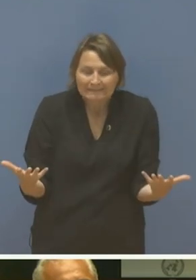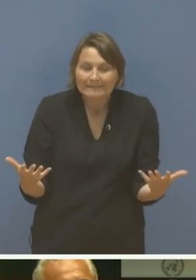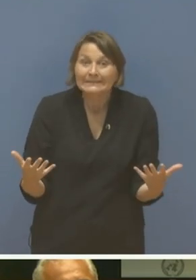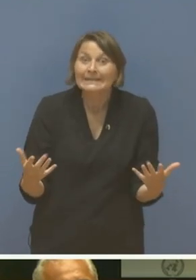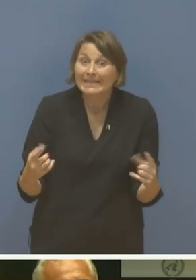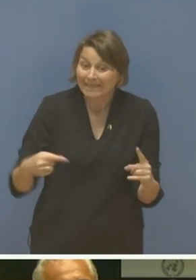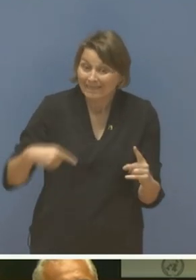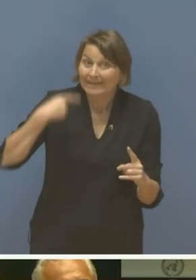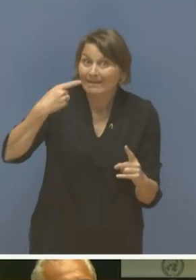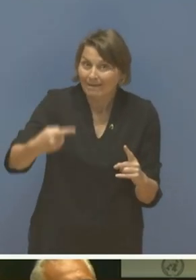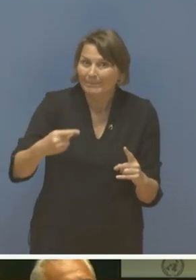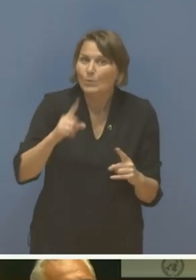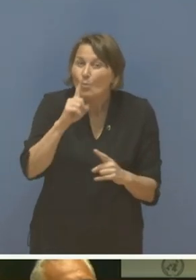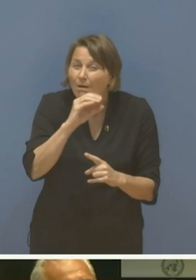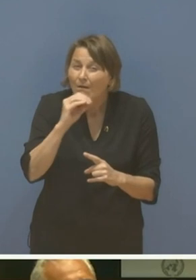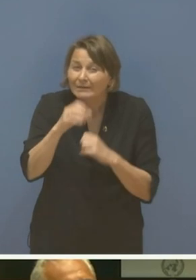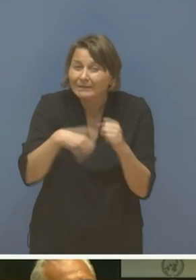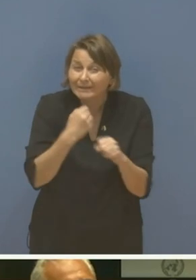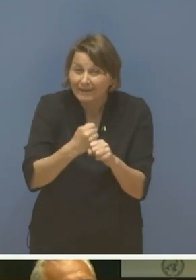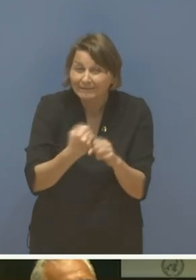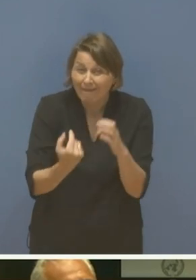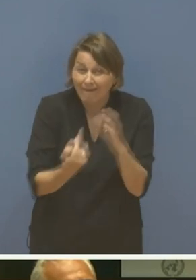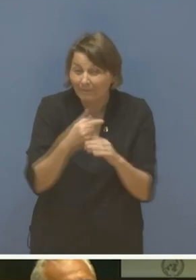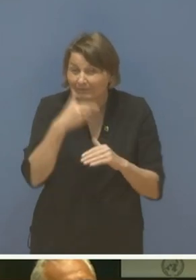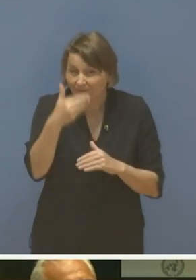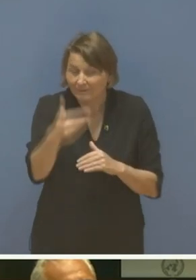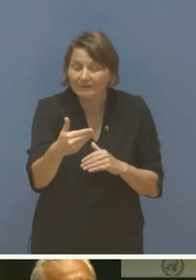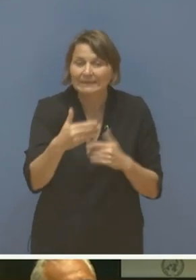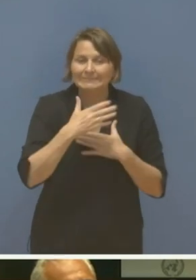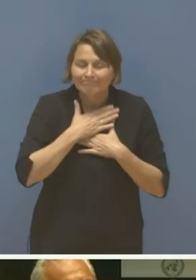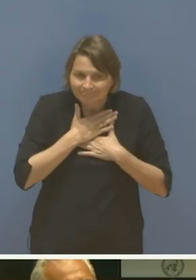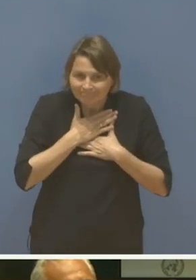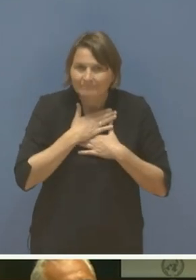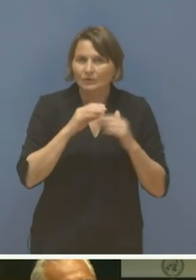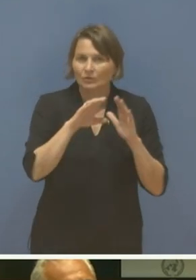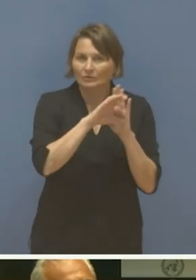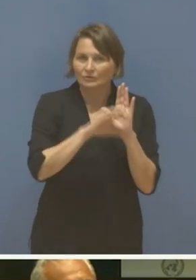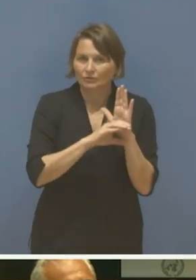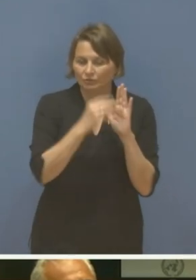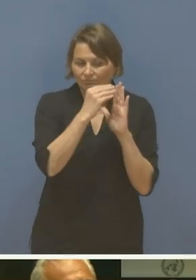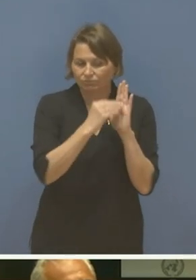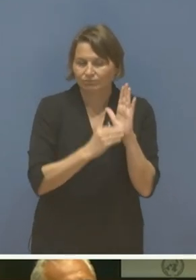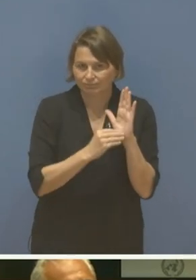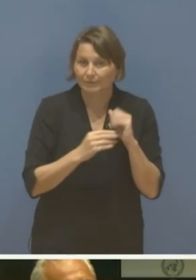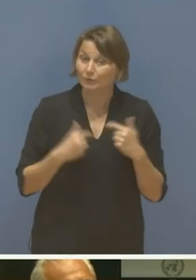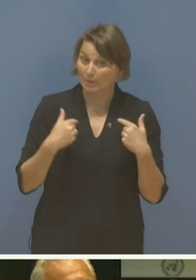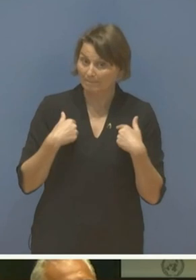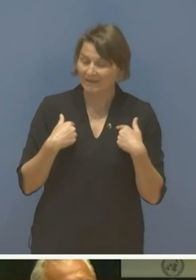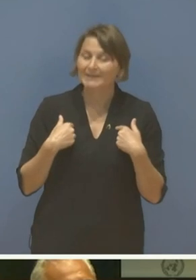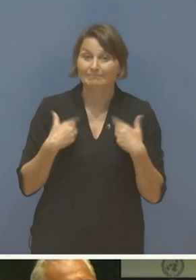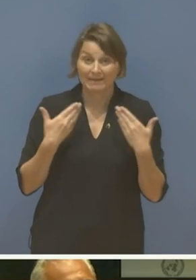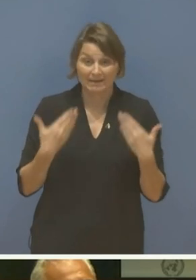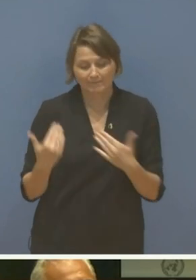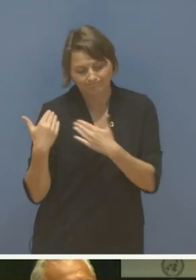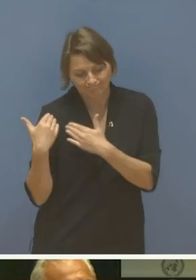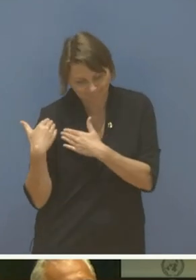after this most terrible of crimes, and I have the honor of holding the post of minister of foreign affairs in this